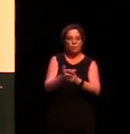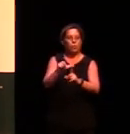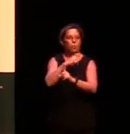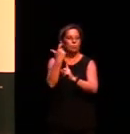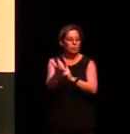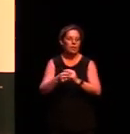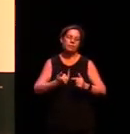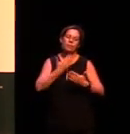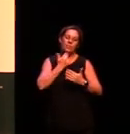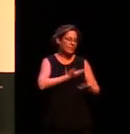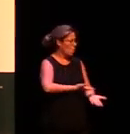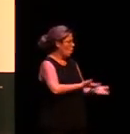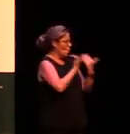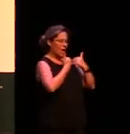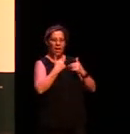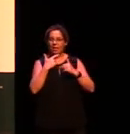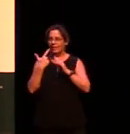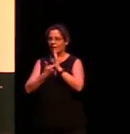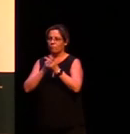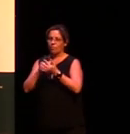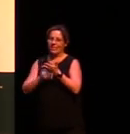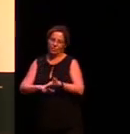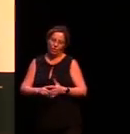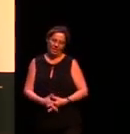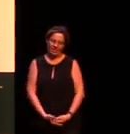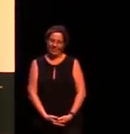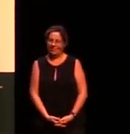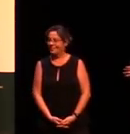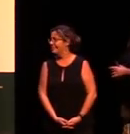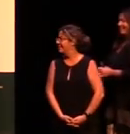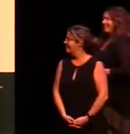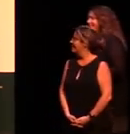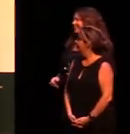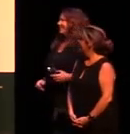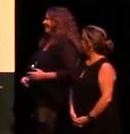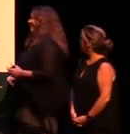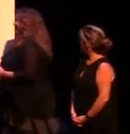Nordlinger for tonight's annual CODAL public lecture. Welcome, Rachel.